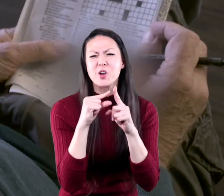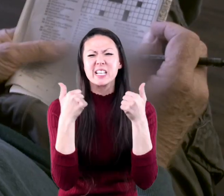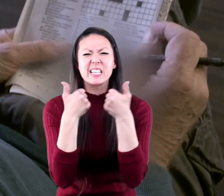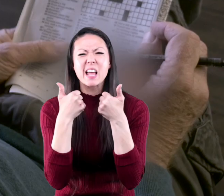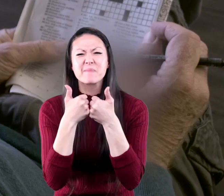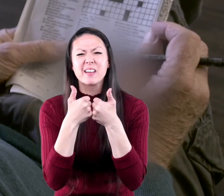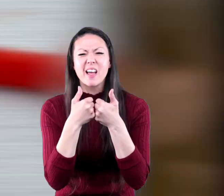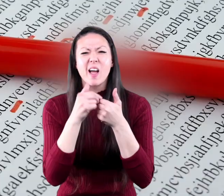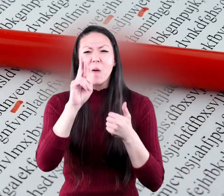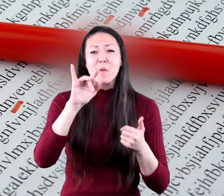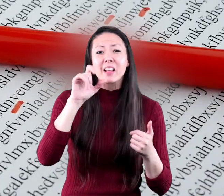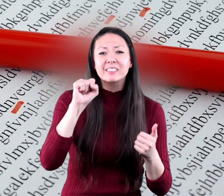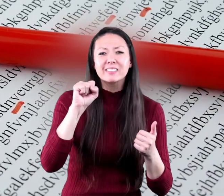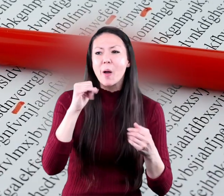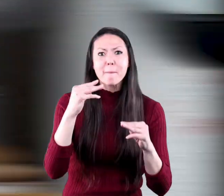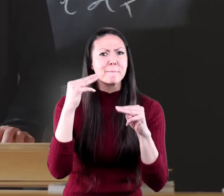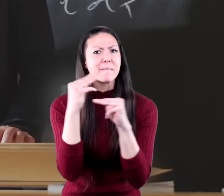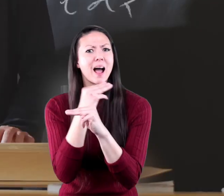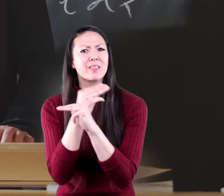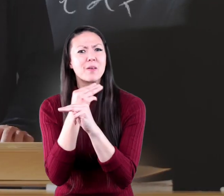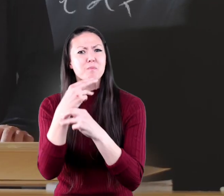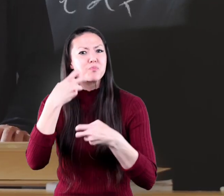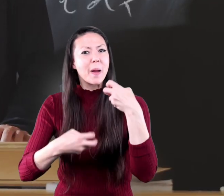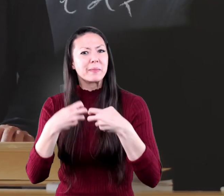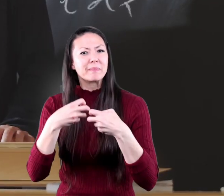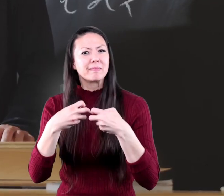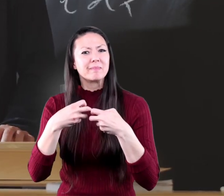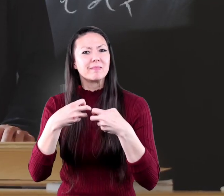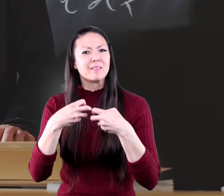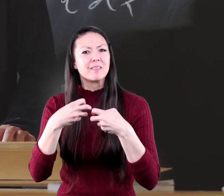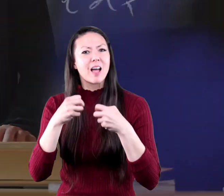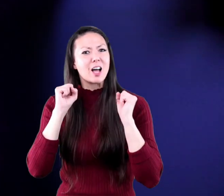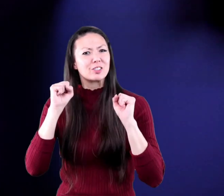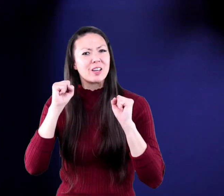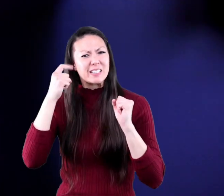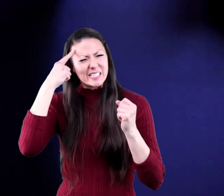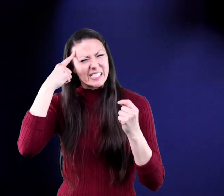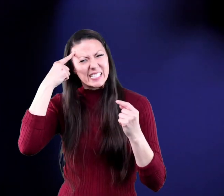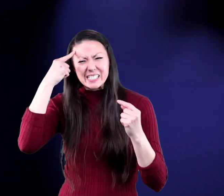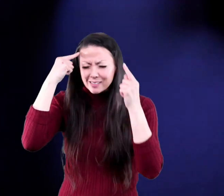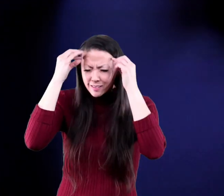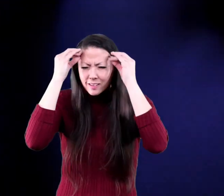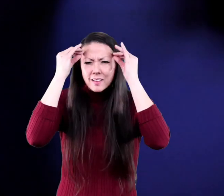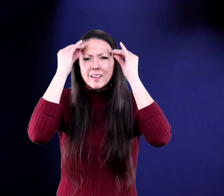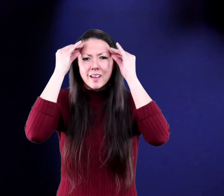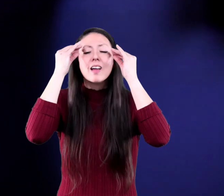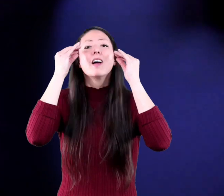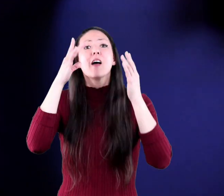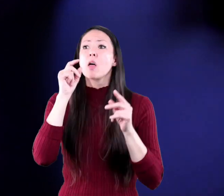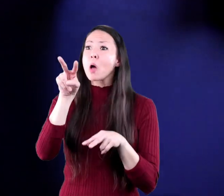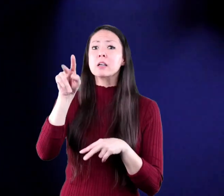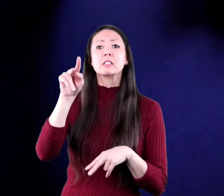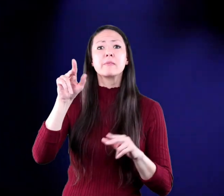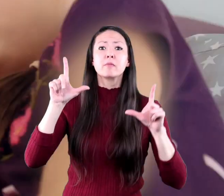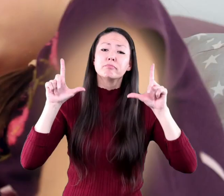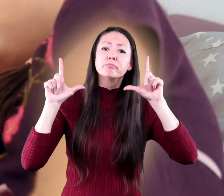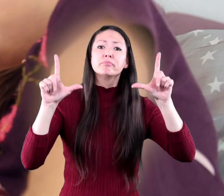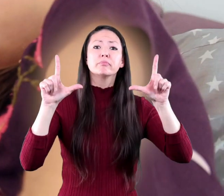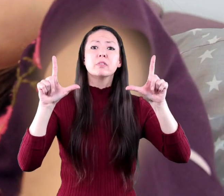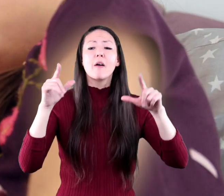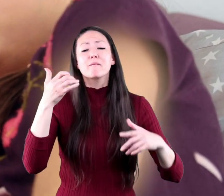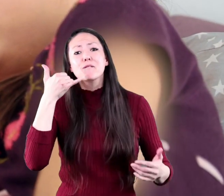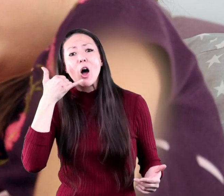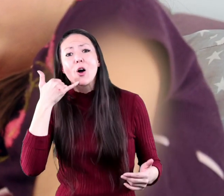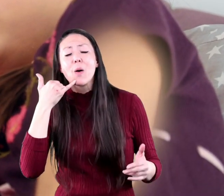games riddles or math problems spending too much time in front of a tv screen or